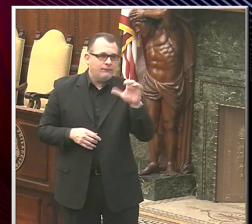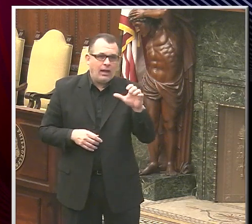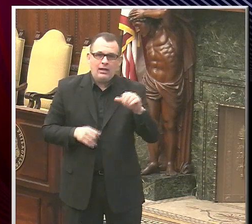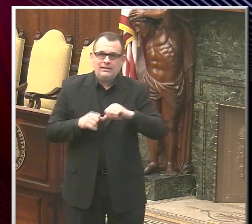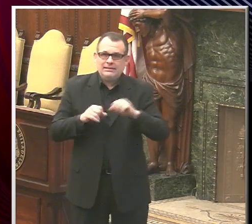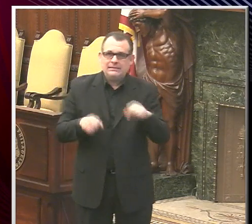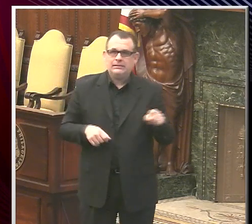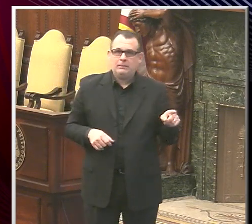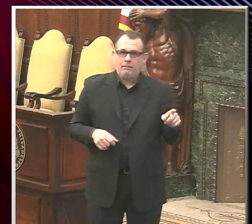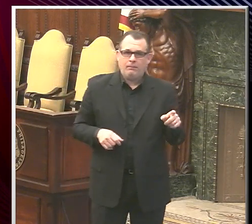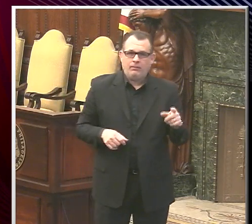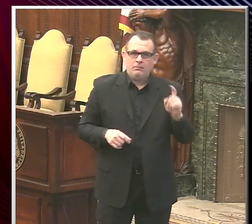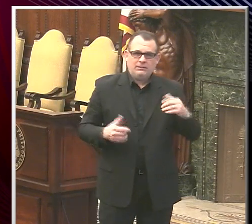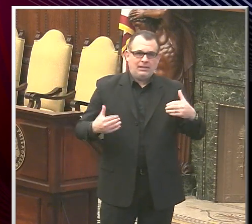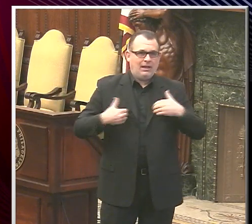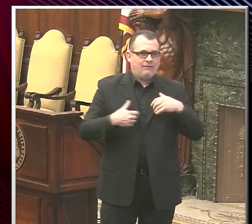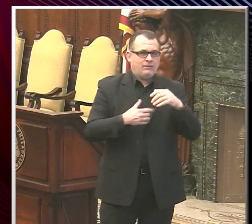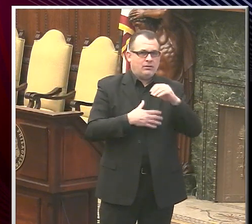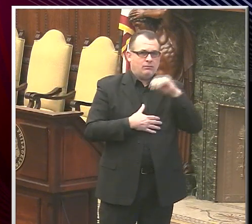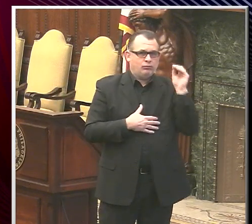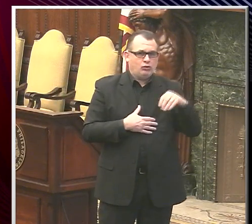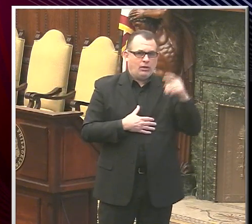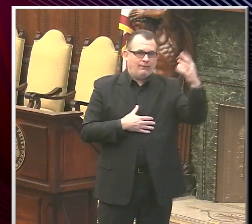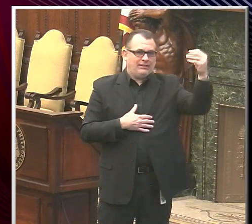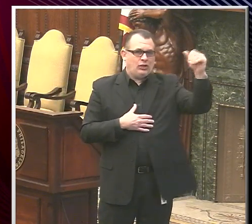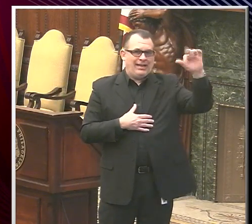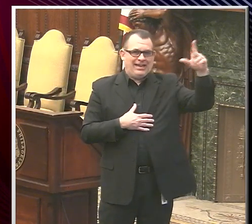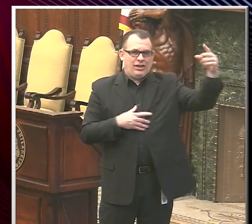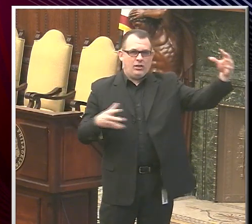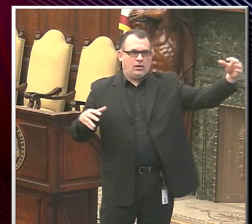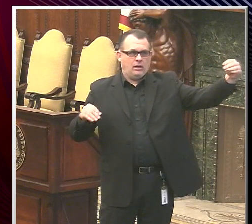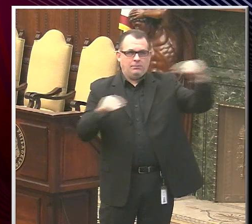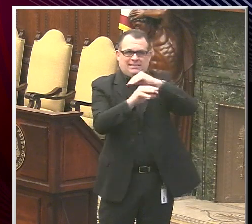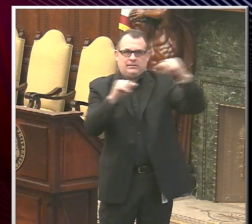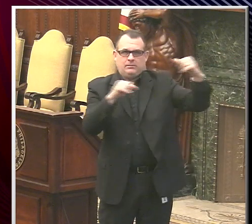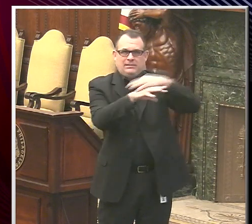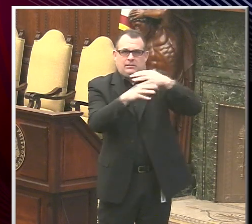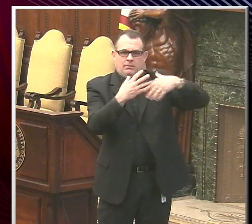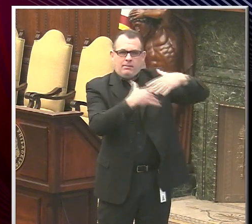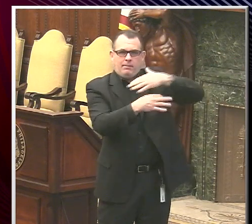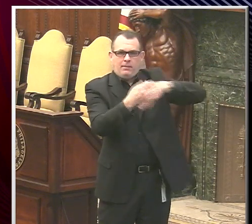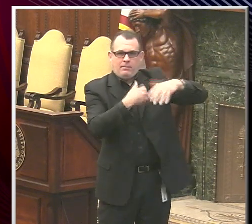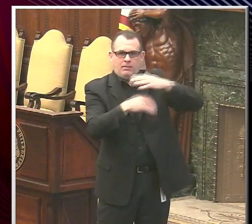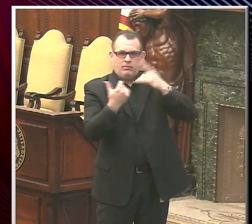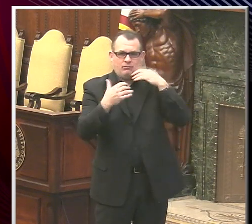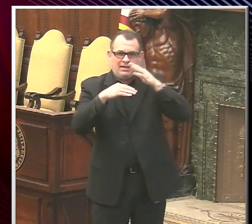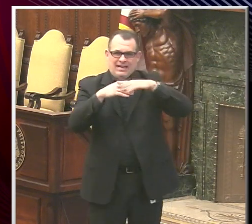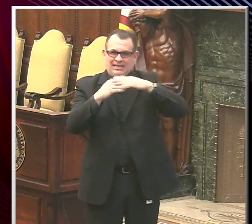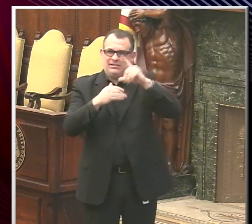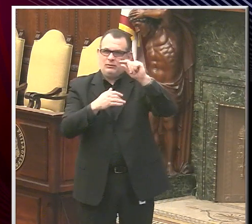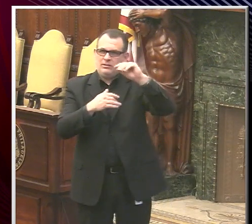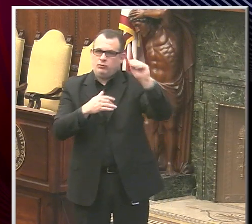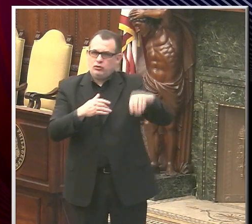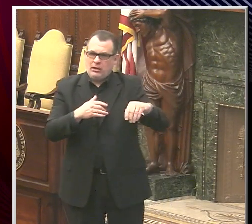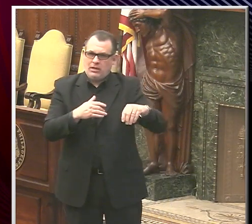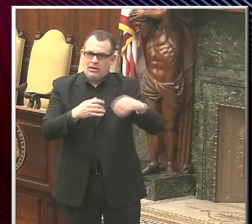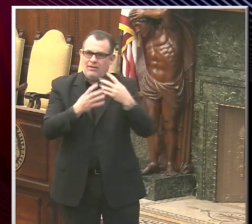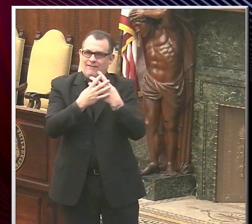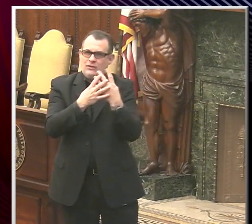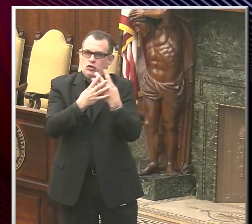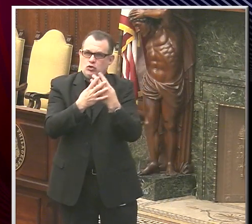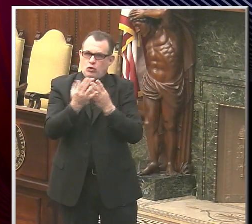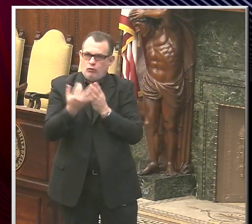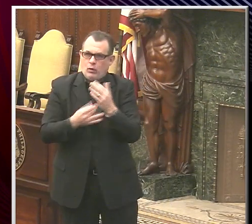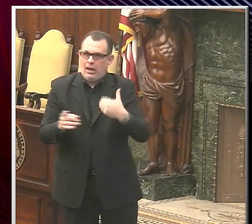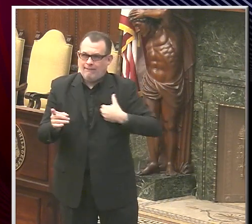they need to have the percent of outdoor air that is mixed in that system be greater than 20%. They need to have a filter on that system as a